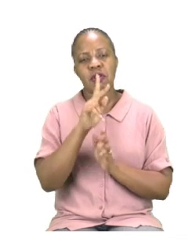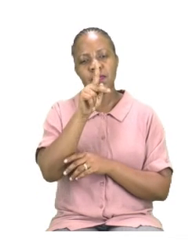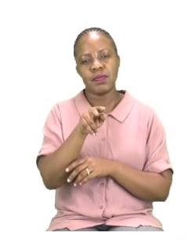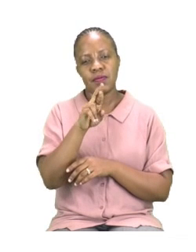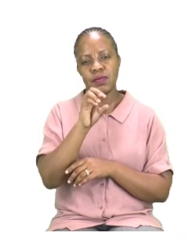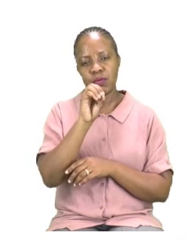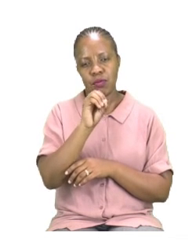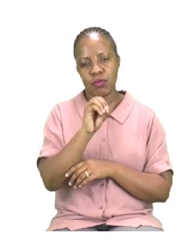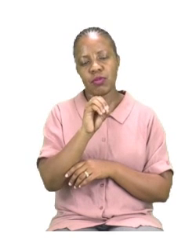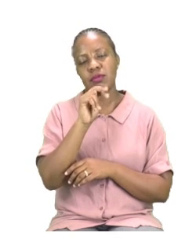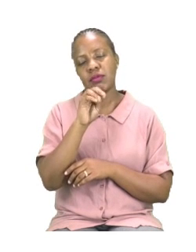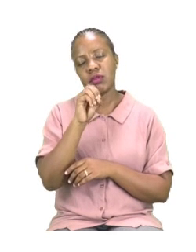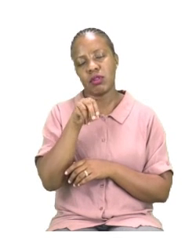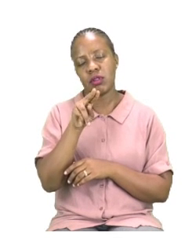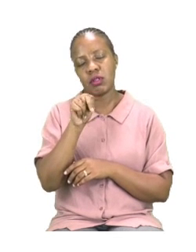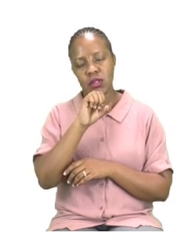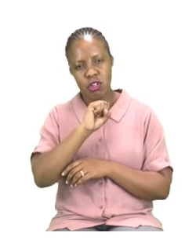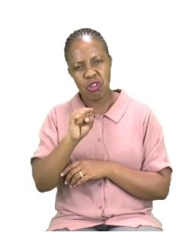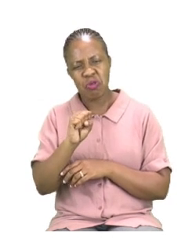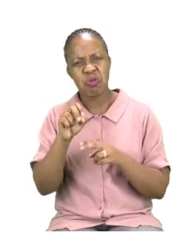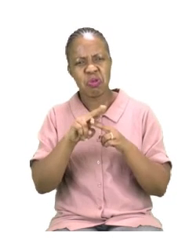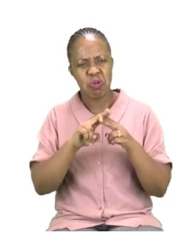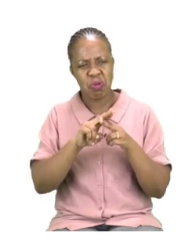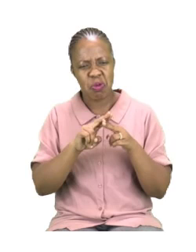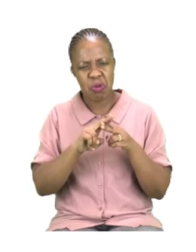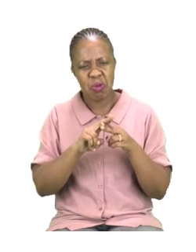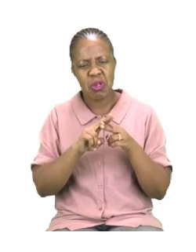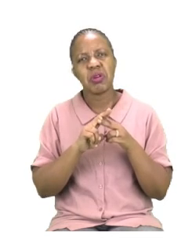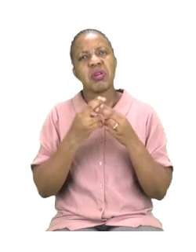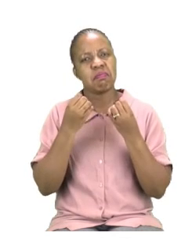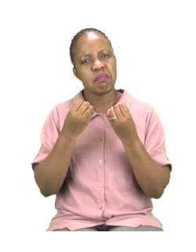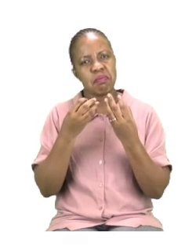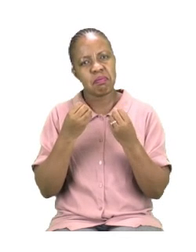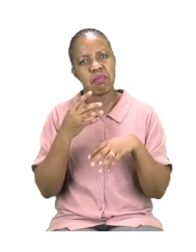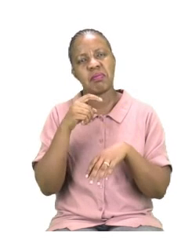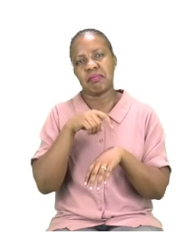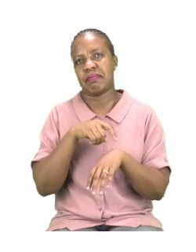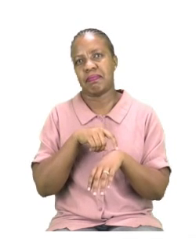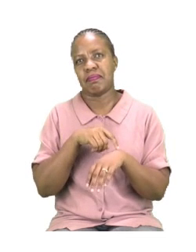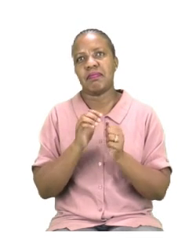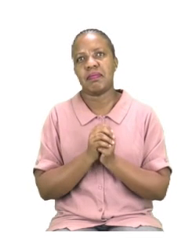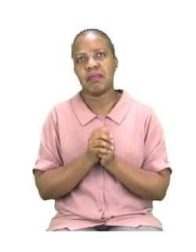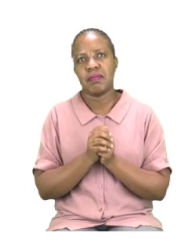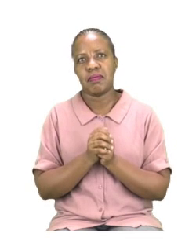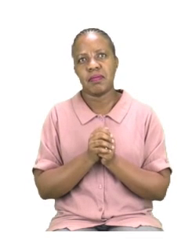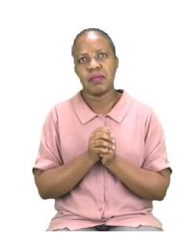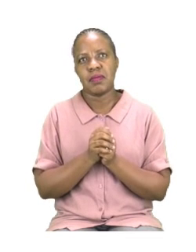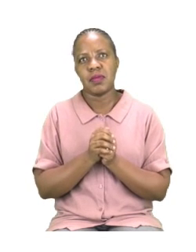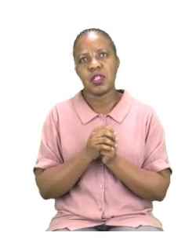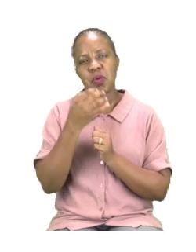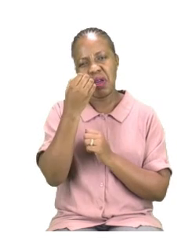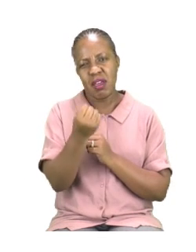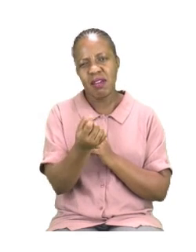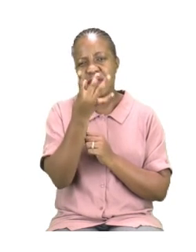eight pronouns that we have been given. So, there are ten sentences, meaning